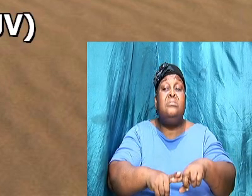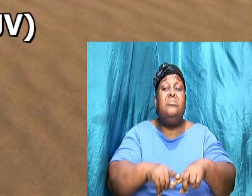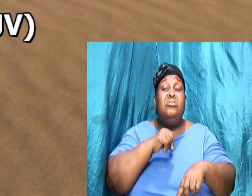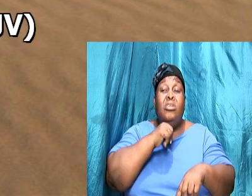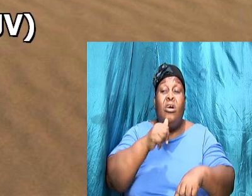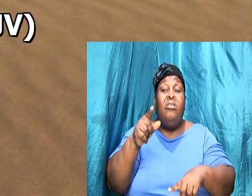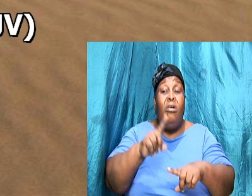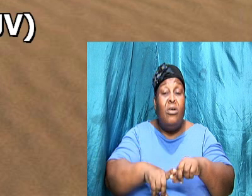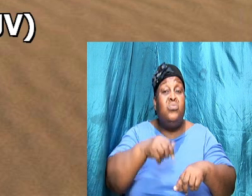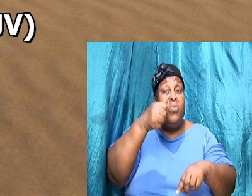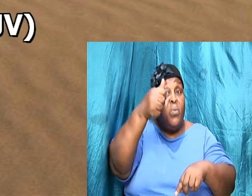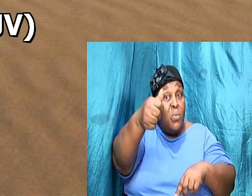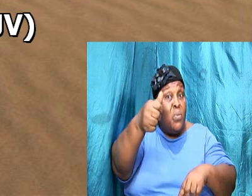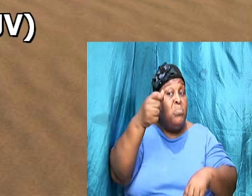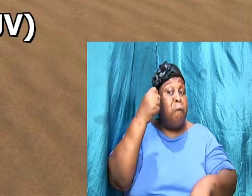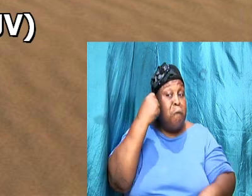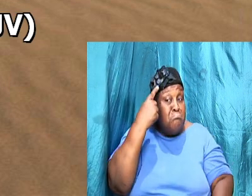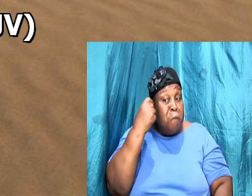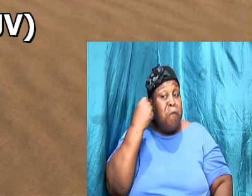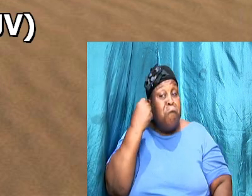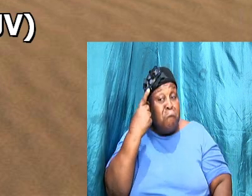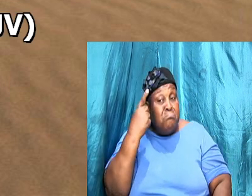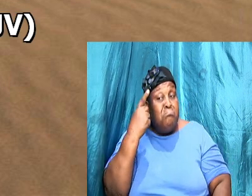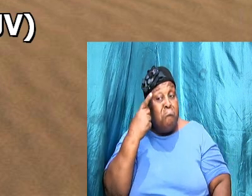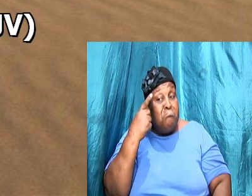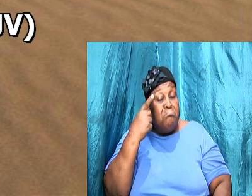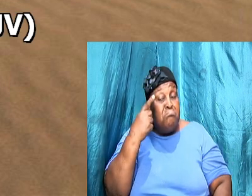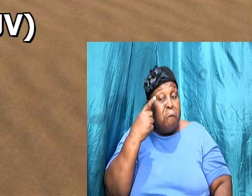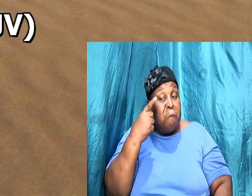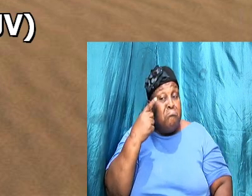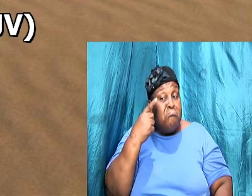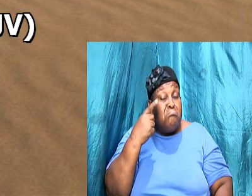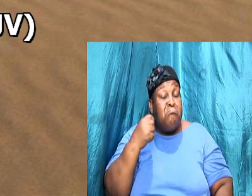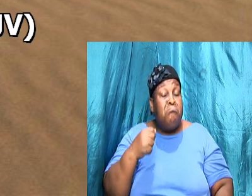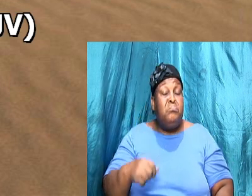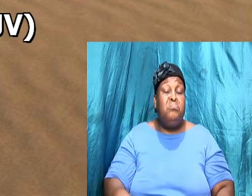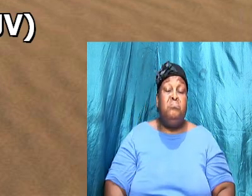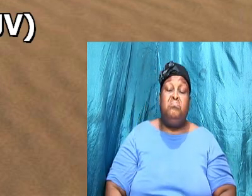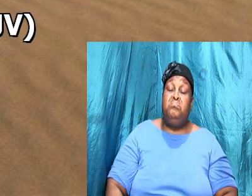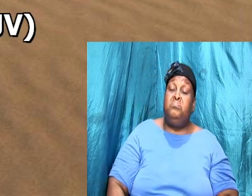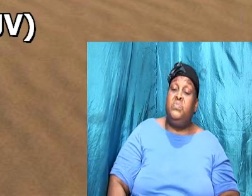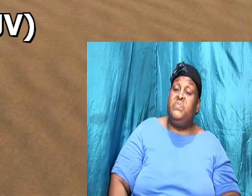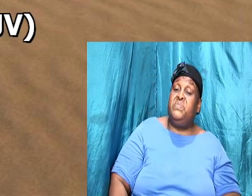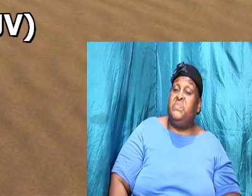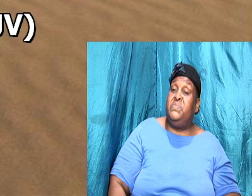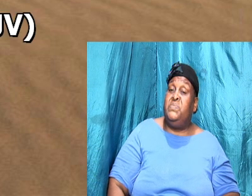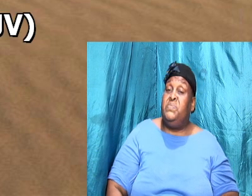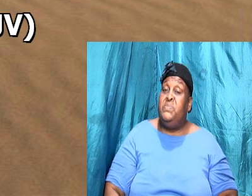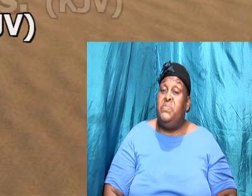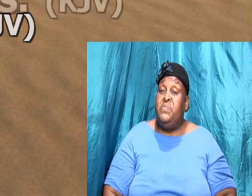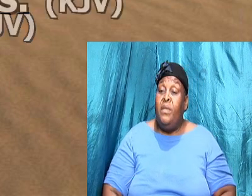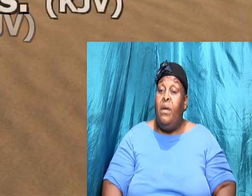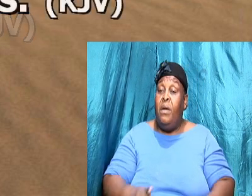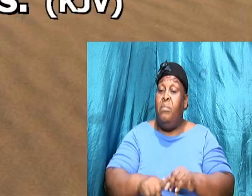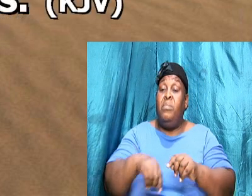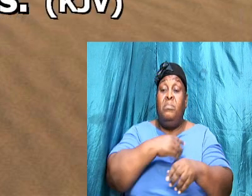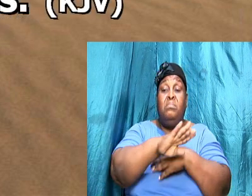but with all your heart and lean not unto your own understanding